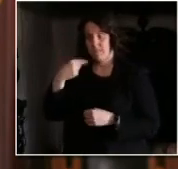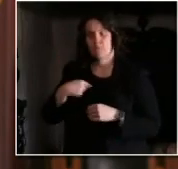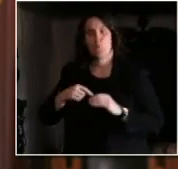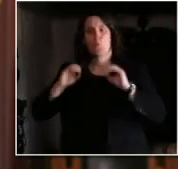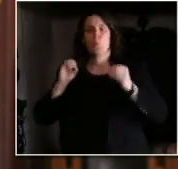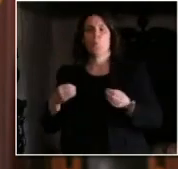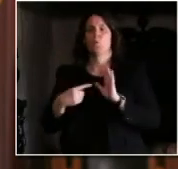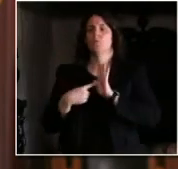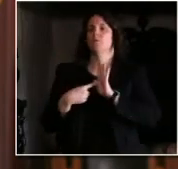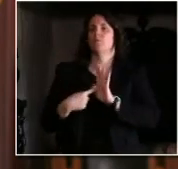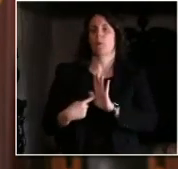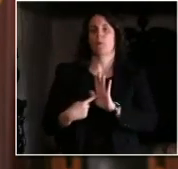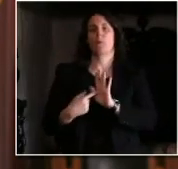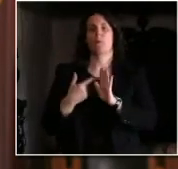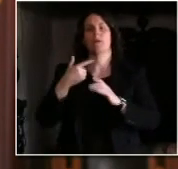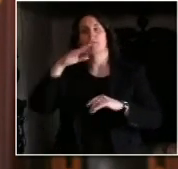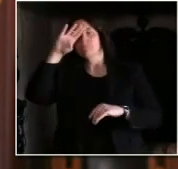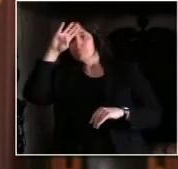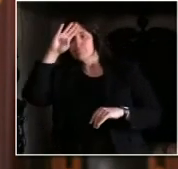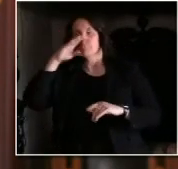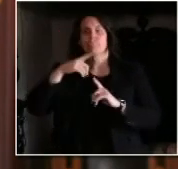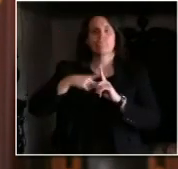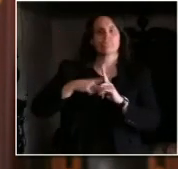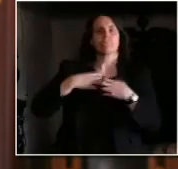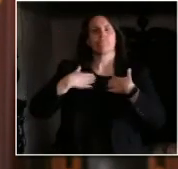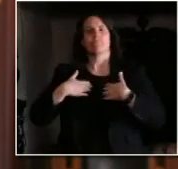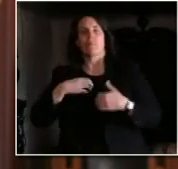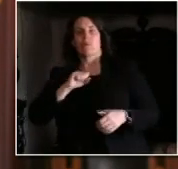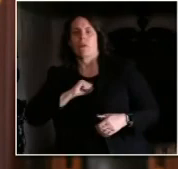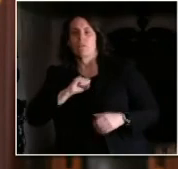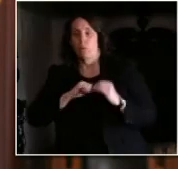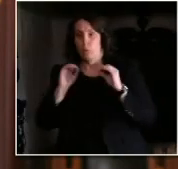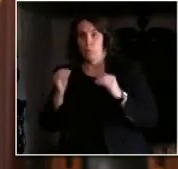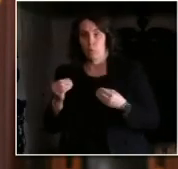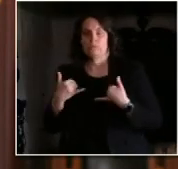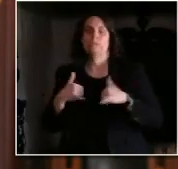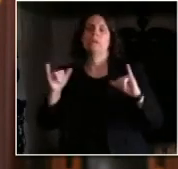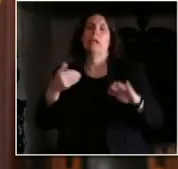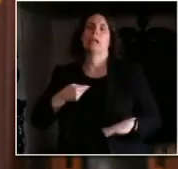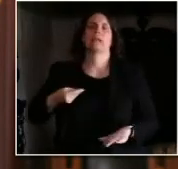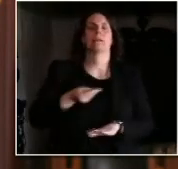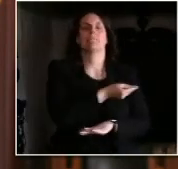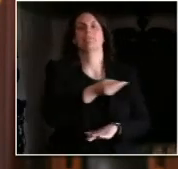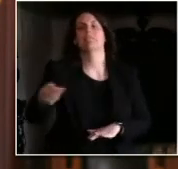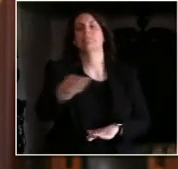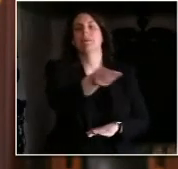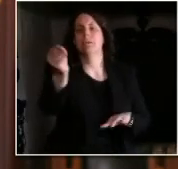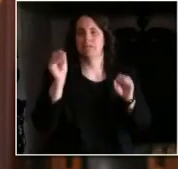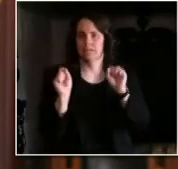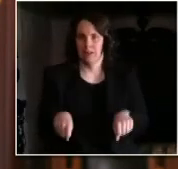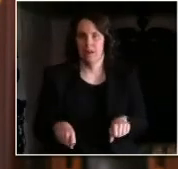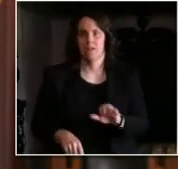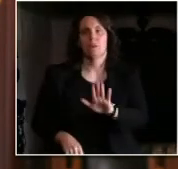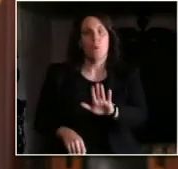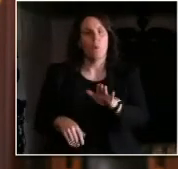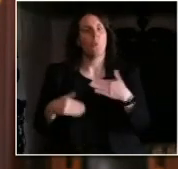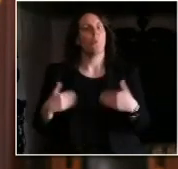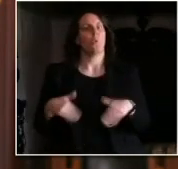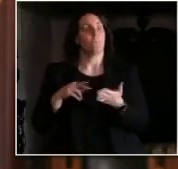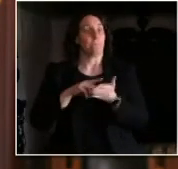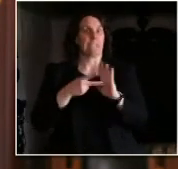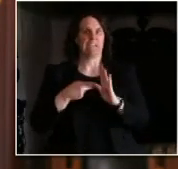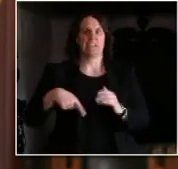travels easily between people, and because people travel easily between geographic areas, the virus can spread easily between